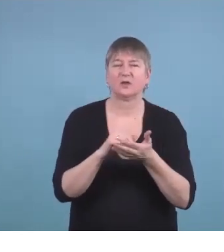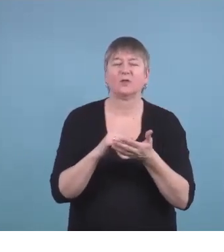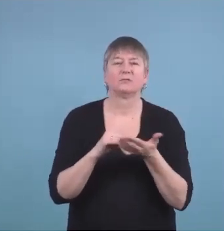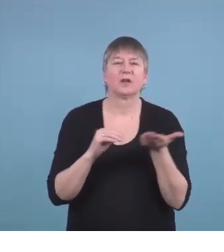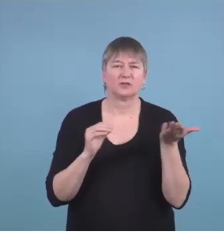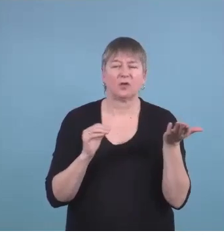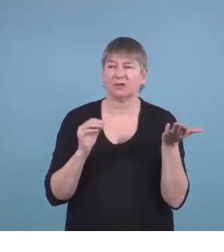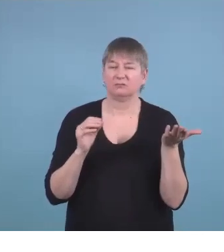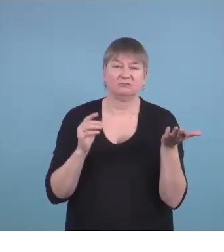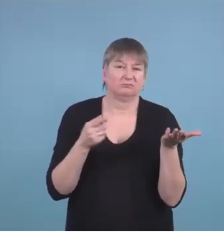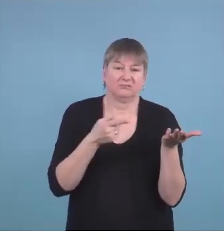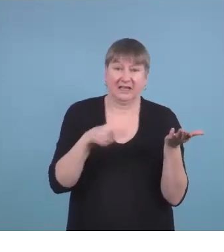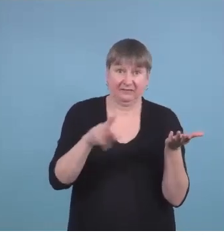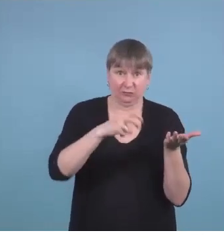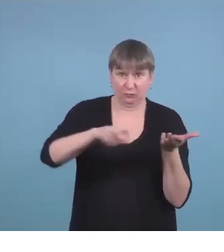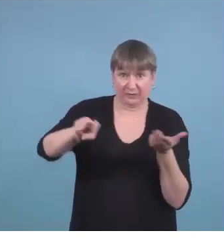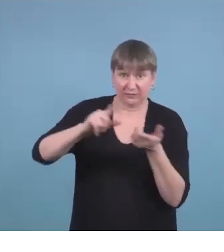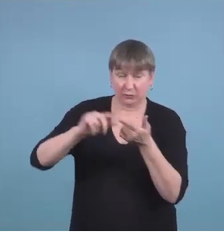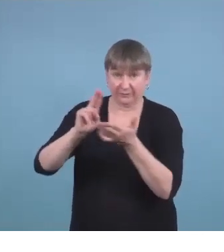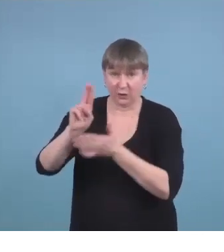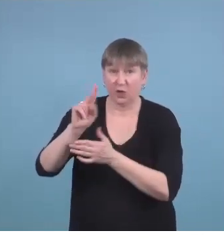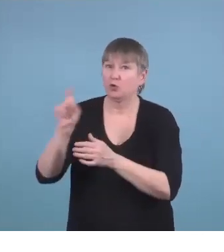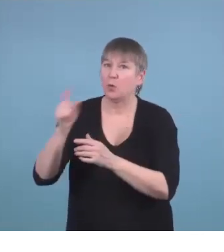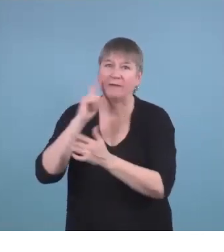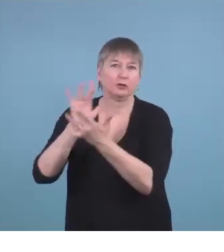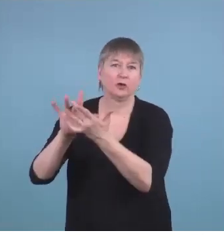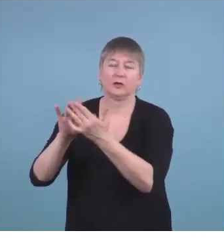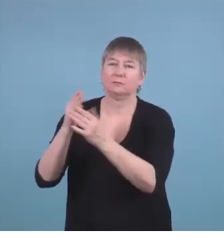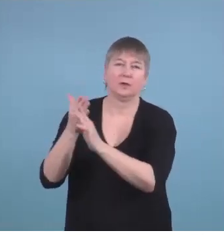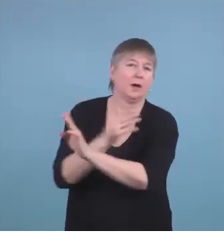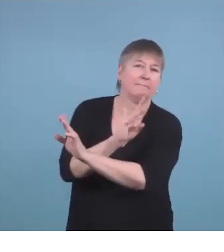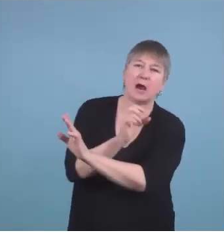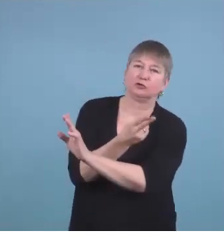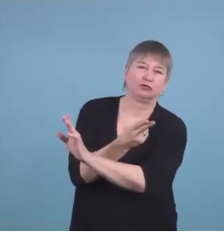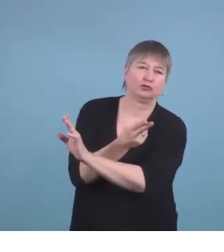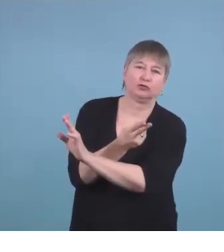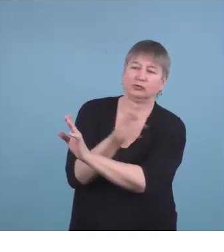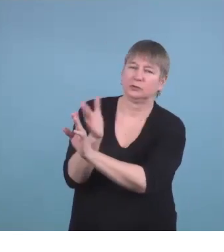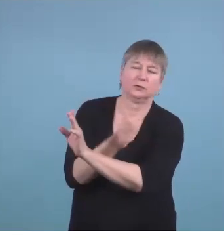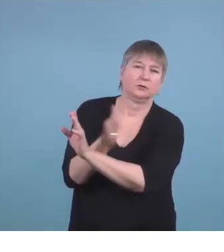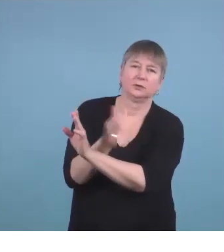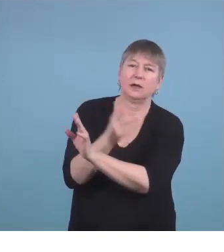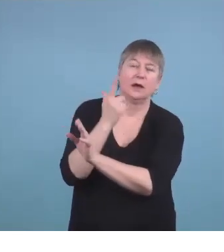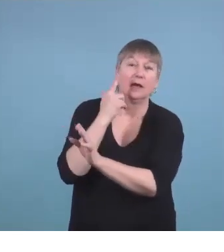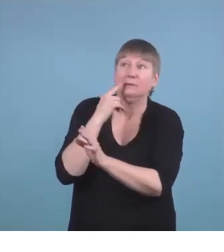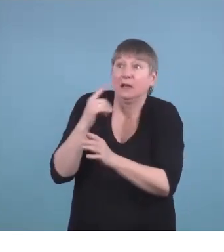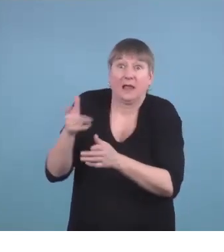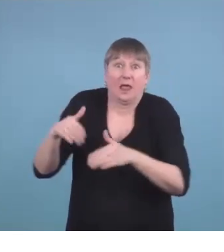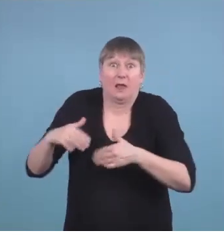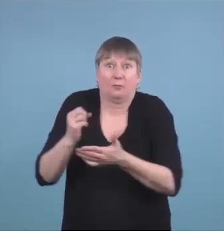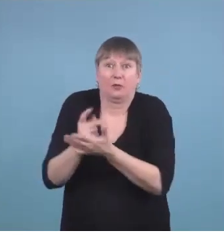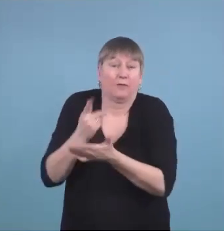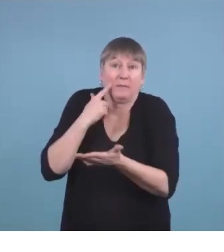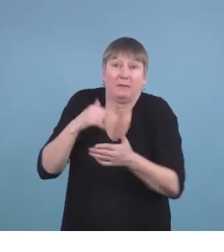have to be contacted in March before even their application has been accepted to make sure